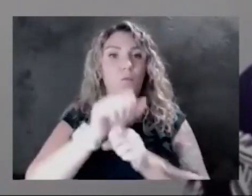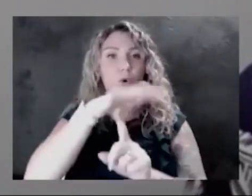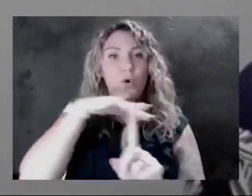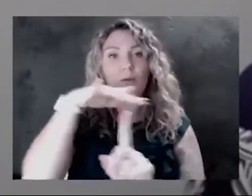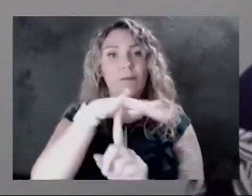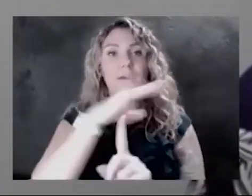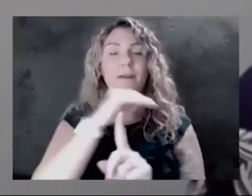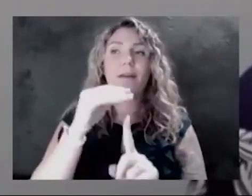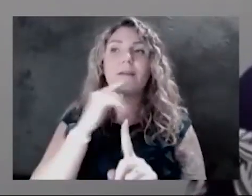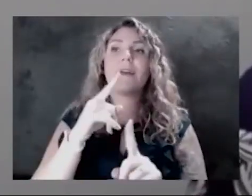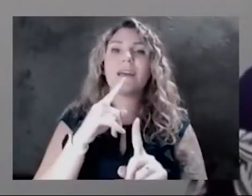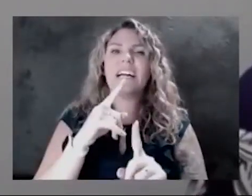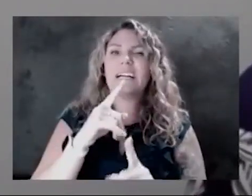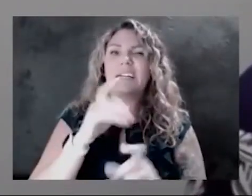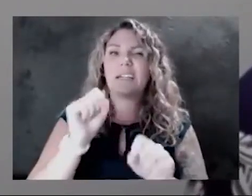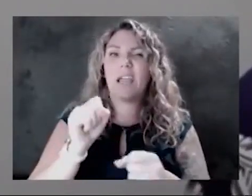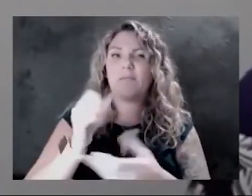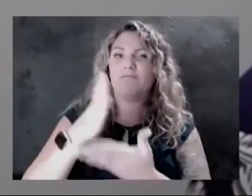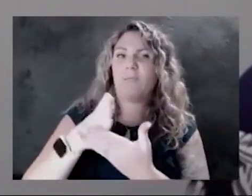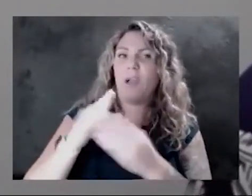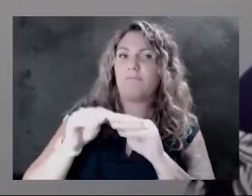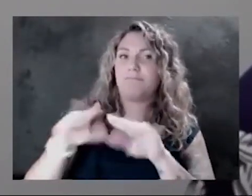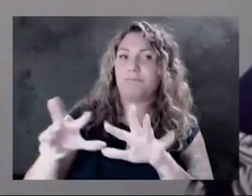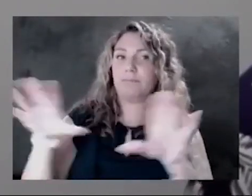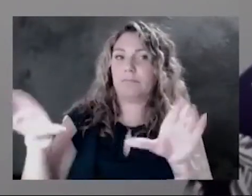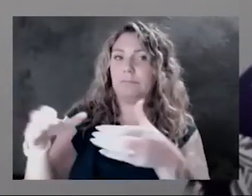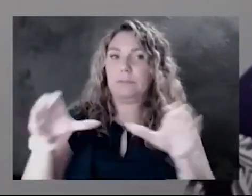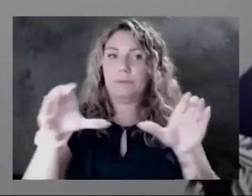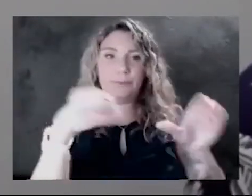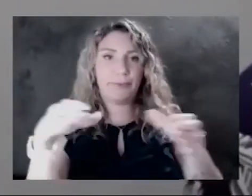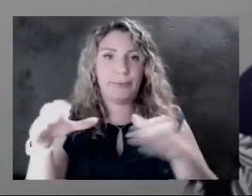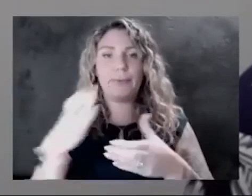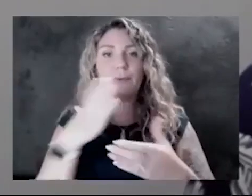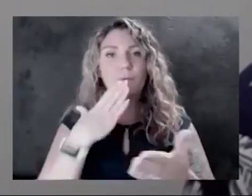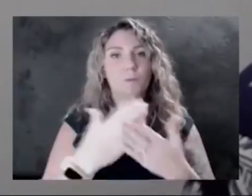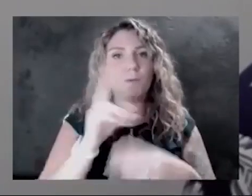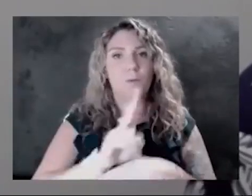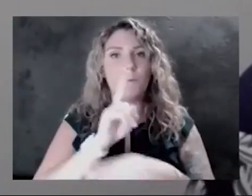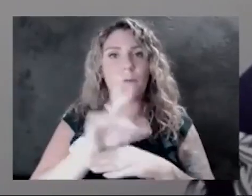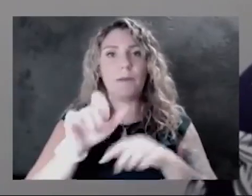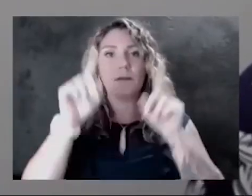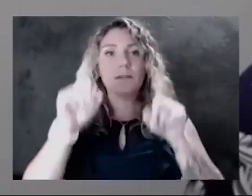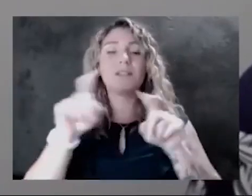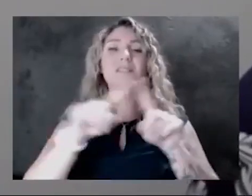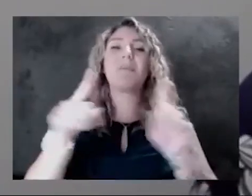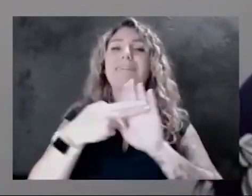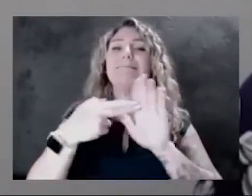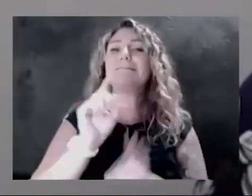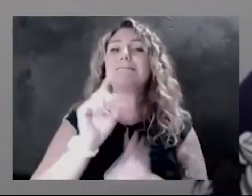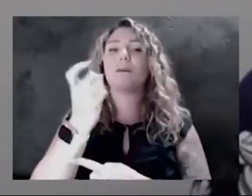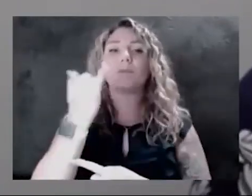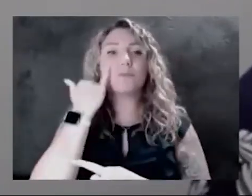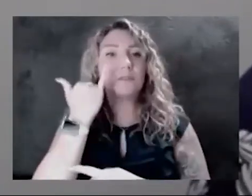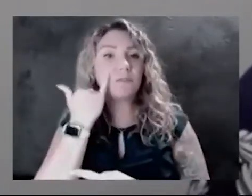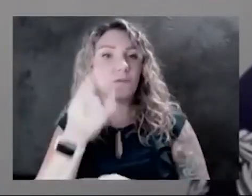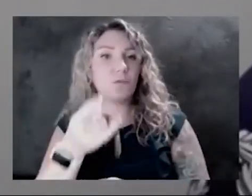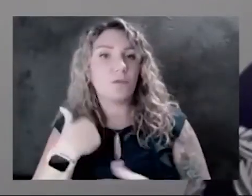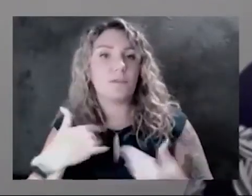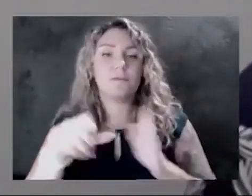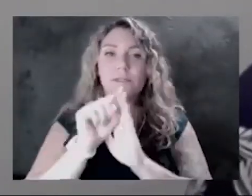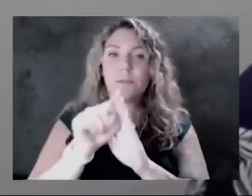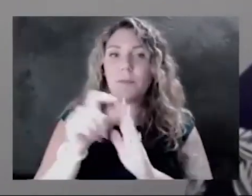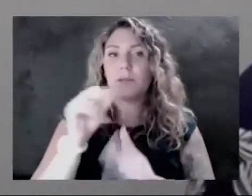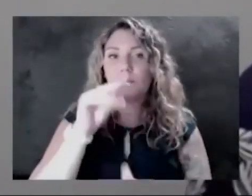those potential clusters before they get too big, that's a good use of that test. But if you're looking for diagnostic testing, wanting to make sure if you're symptomatic or been exposed,